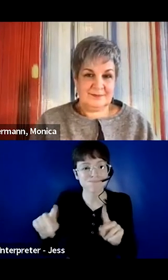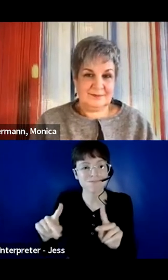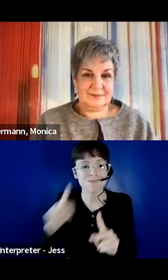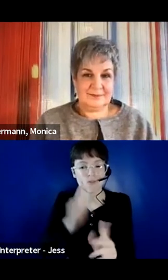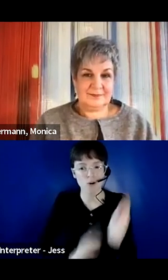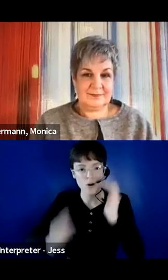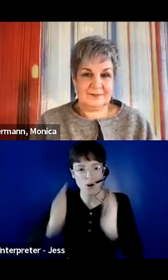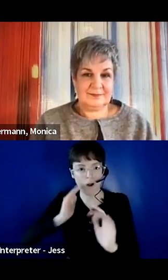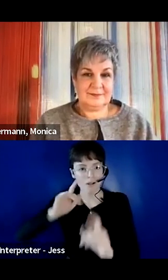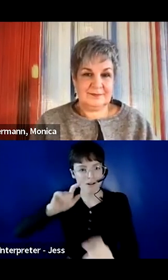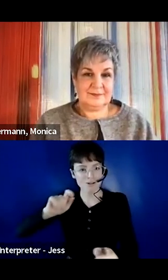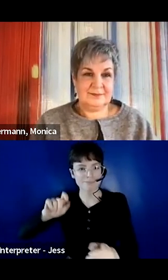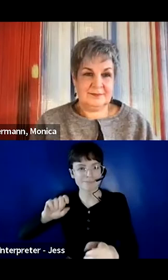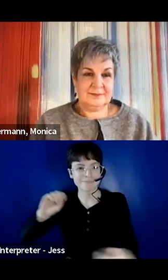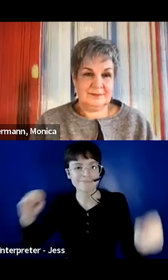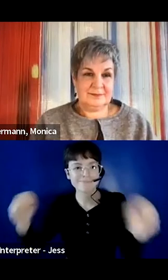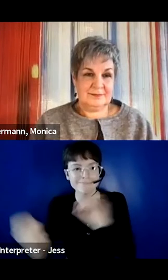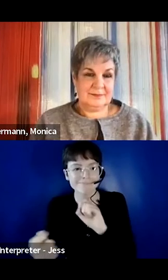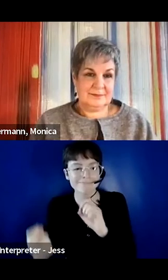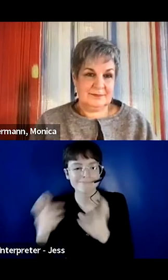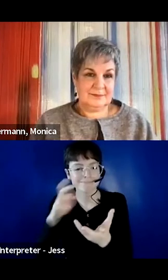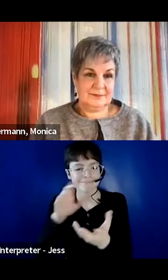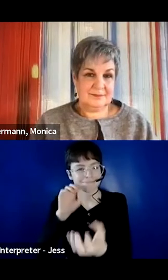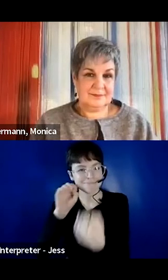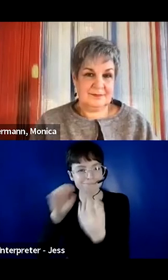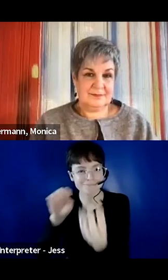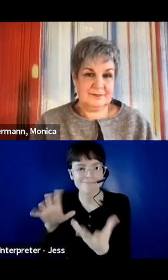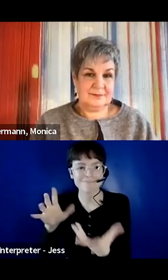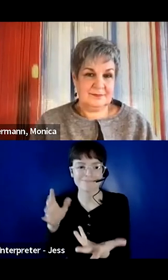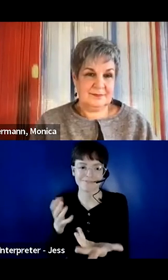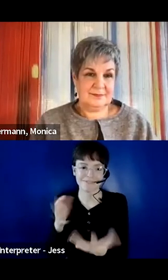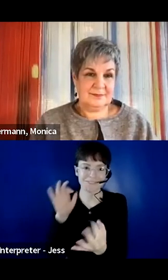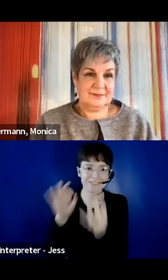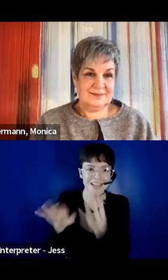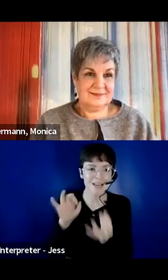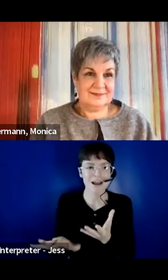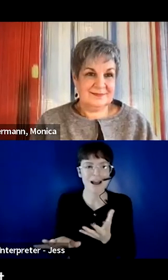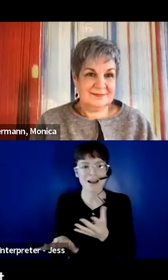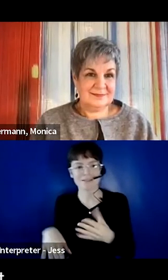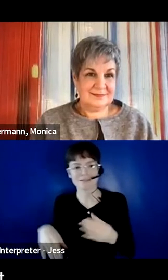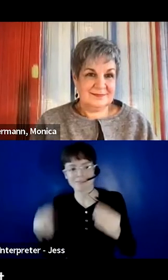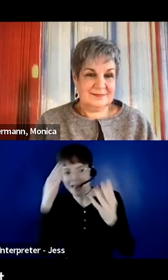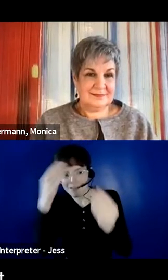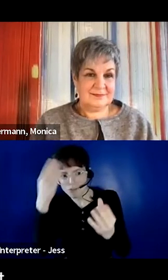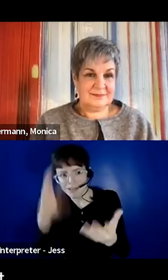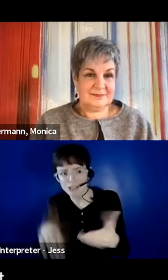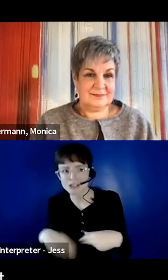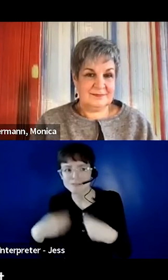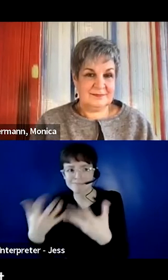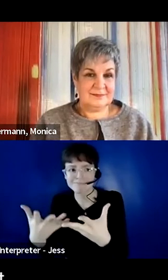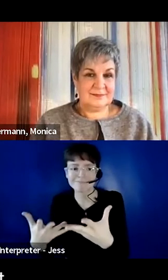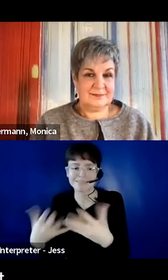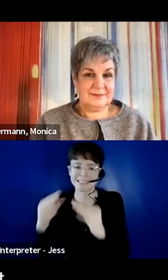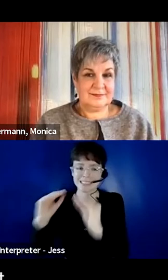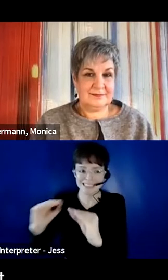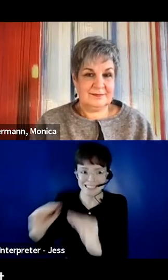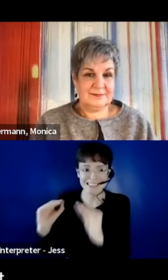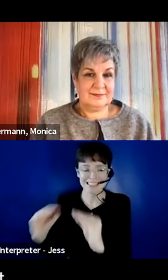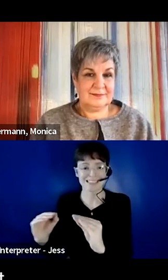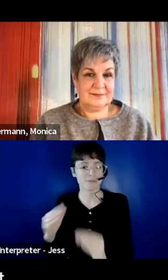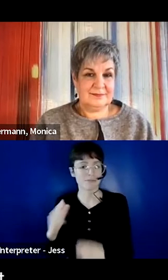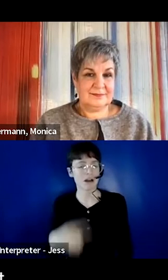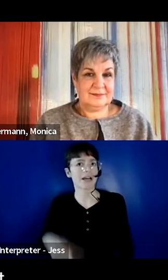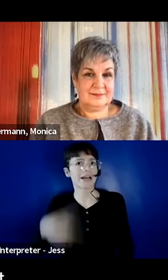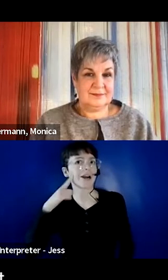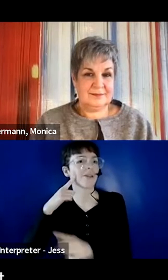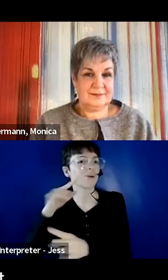know, you hear someone using a term that is not an appropriate one or not